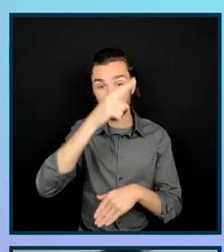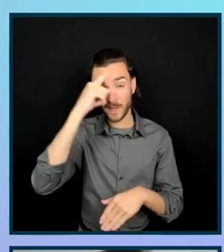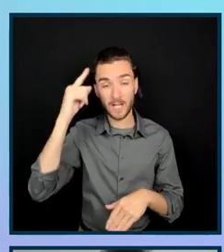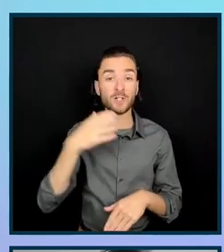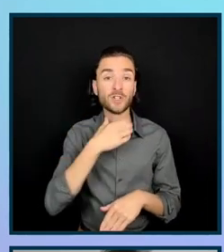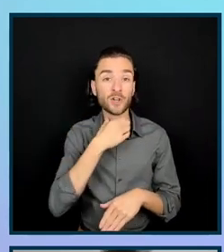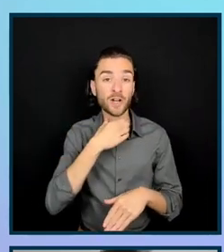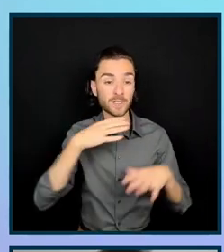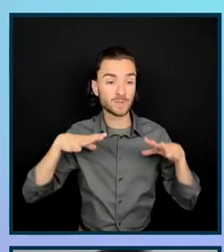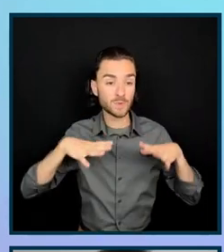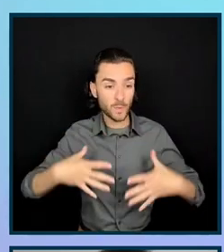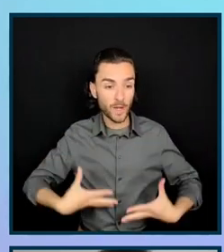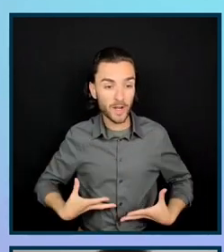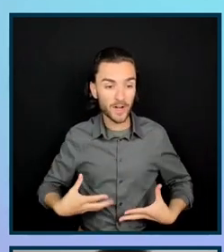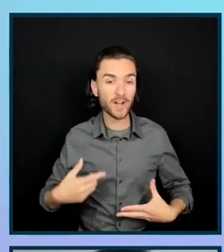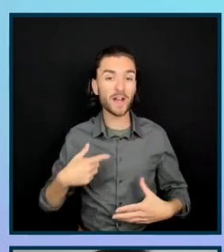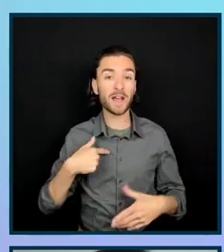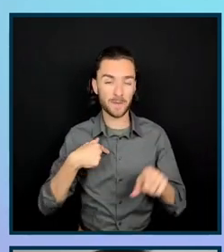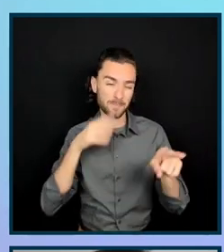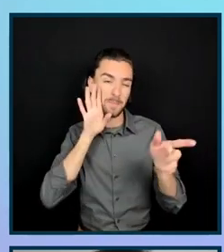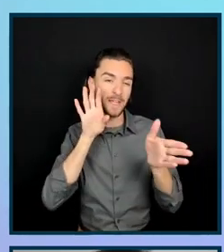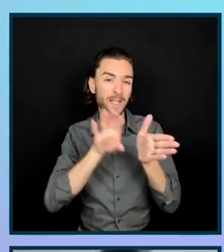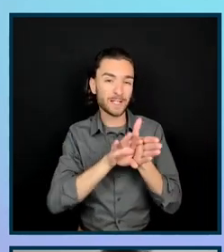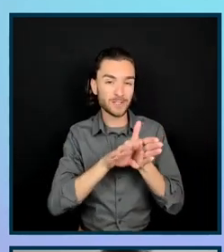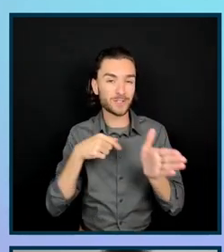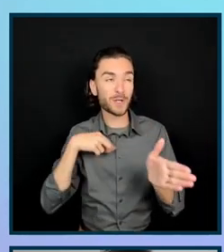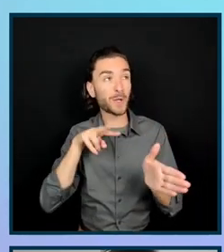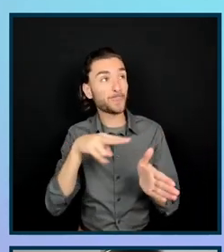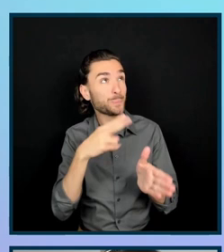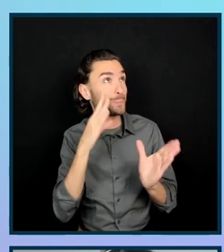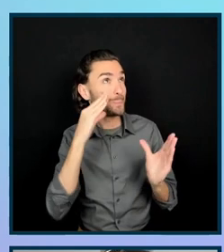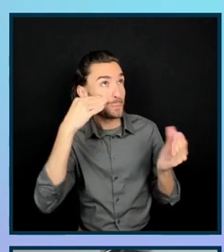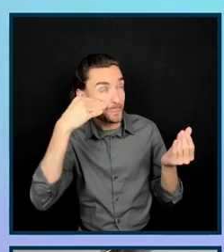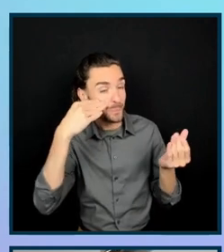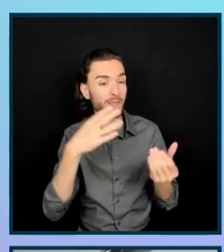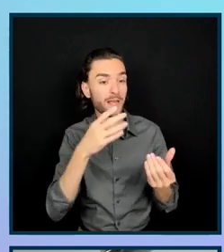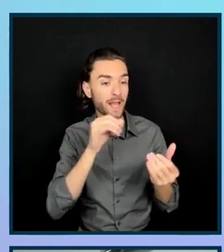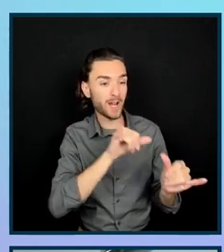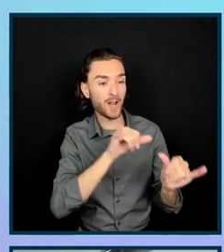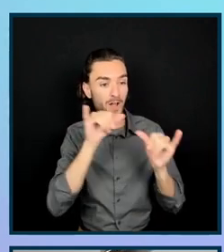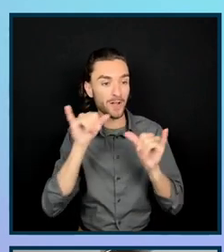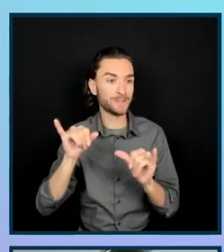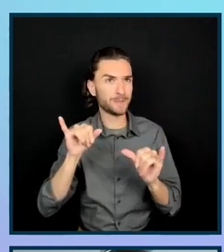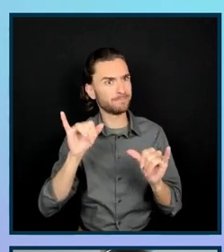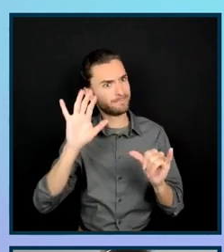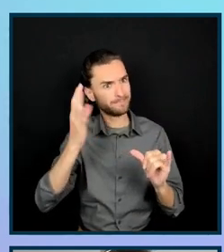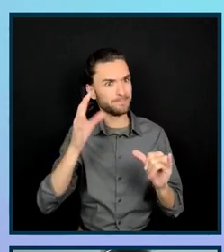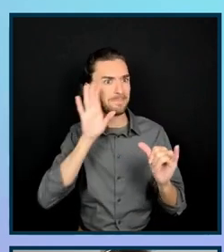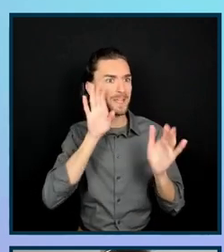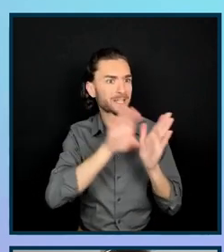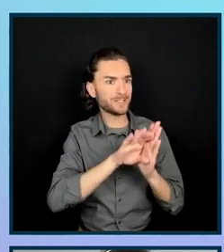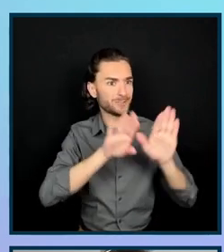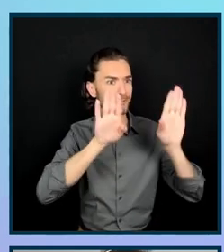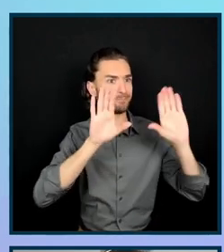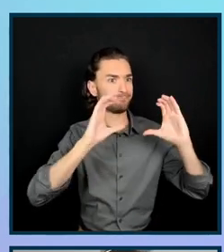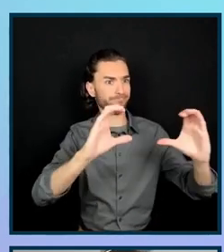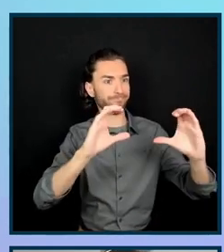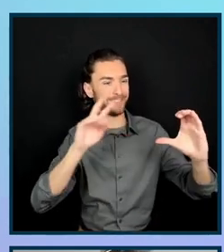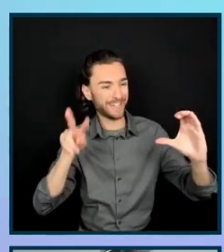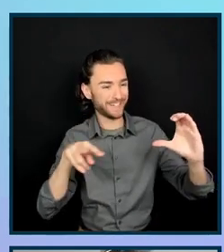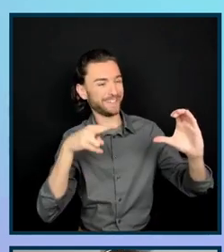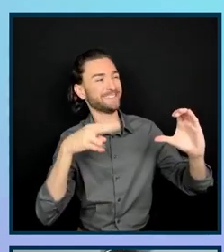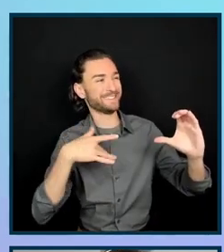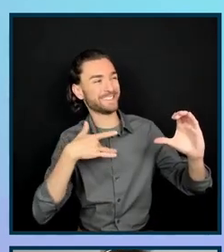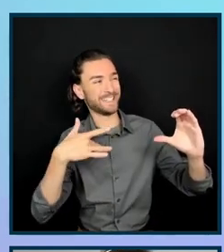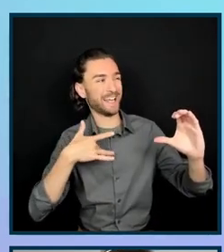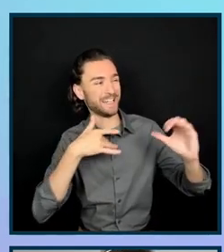I happen to be smiling off to the side of the camera in my image. I happen to be looking also at Rachel and smiling because I'm just so excited to be presenting with them today.